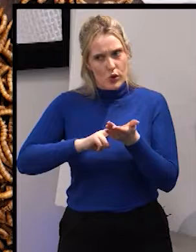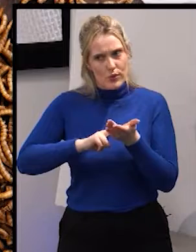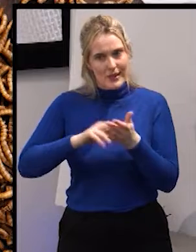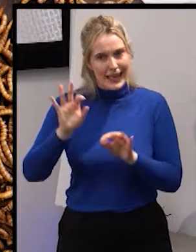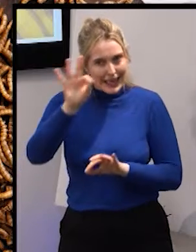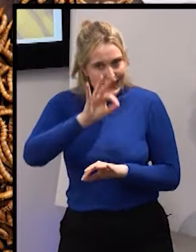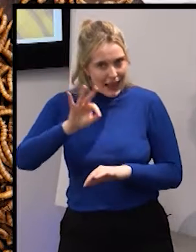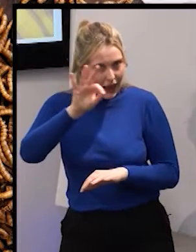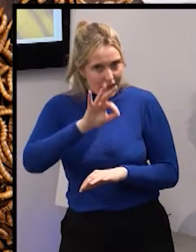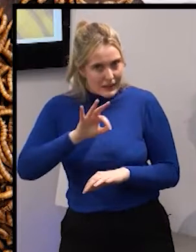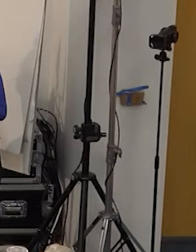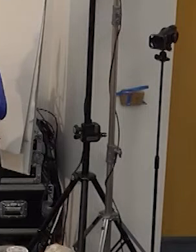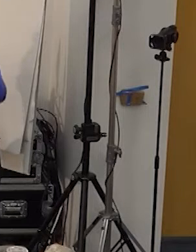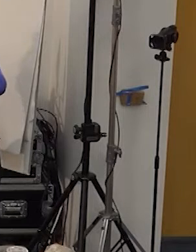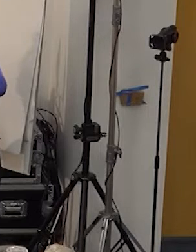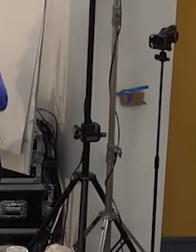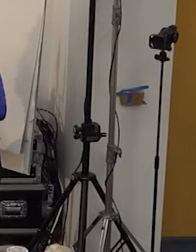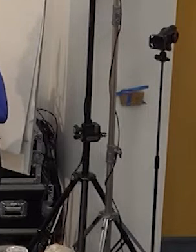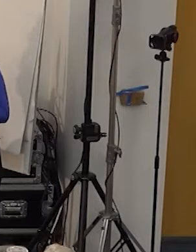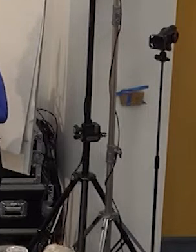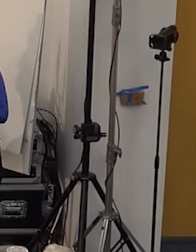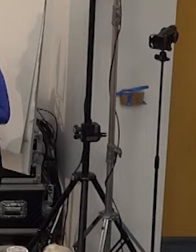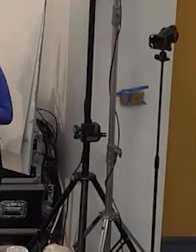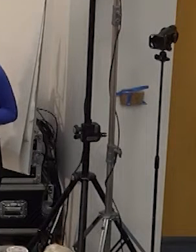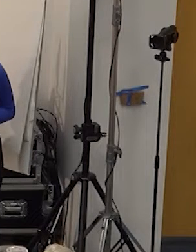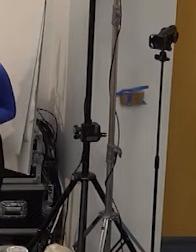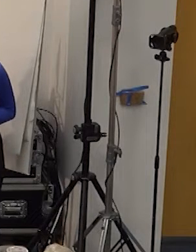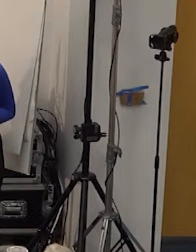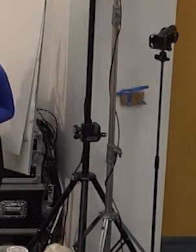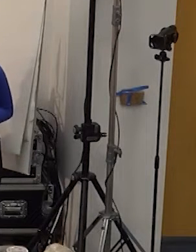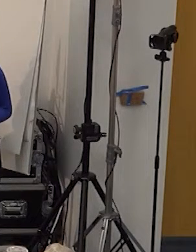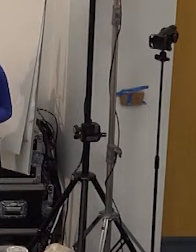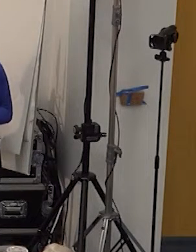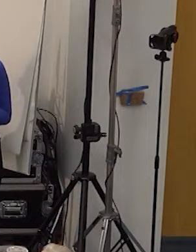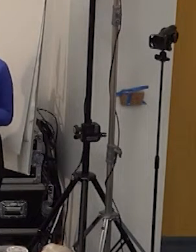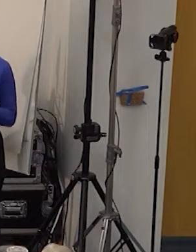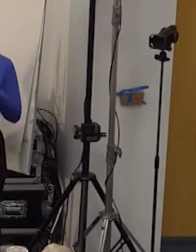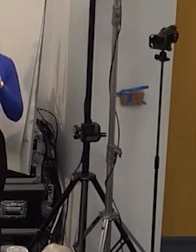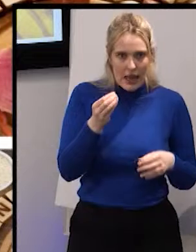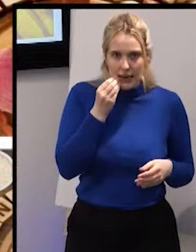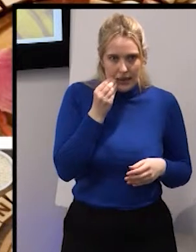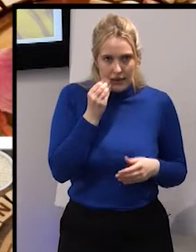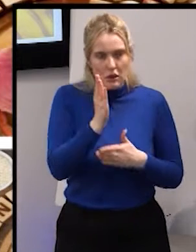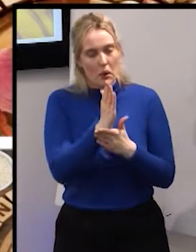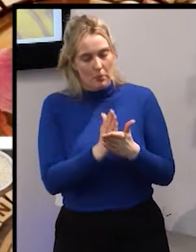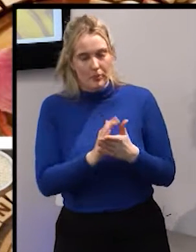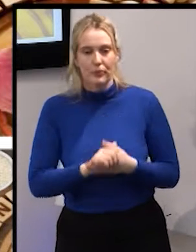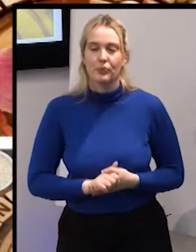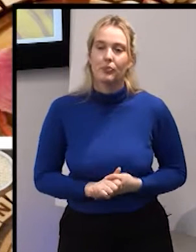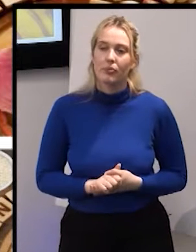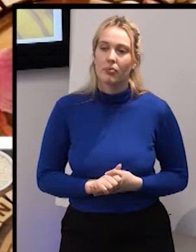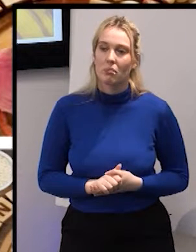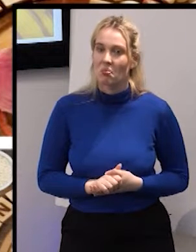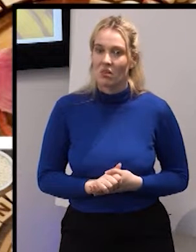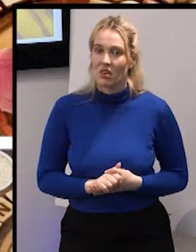this game and our insects edible insects are very well known